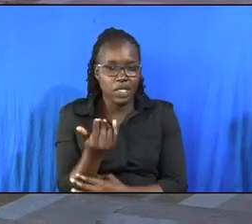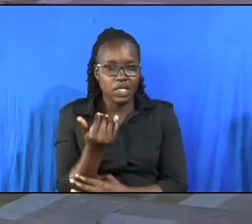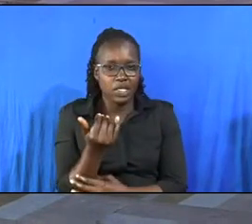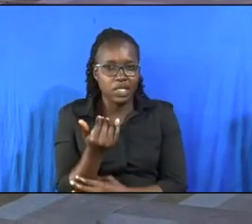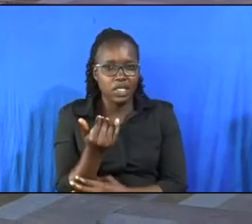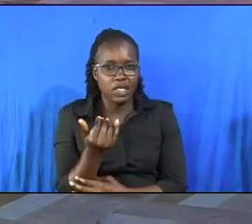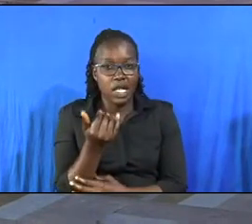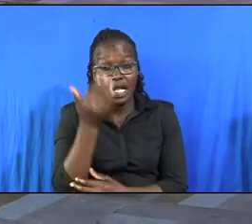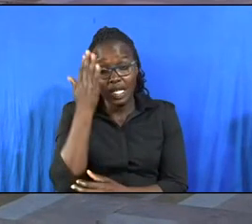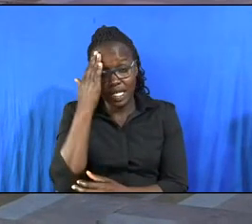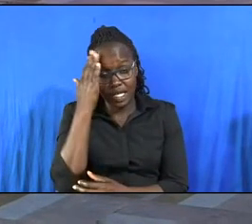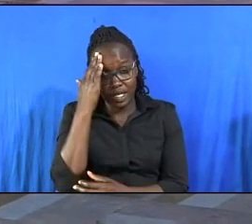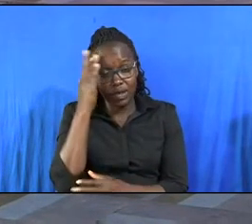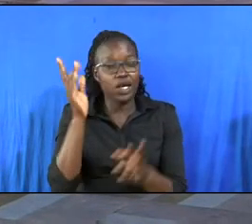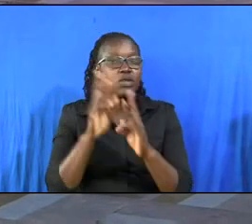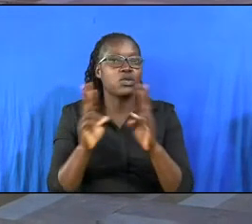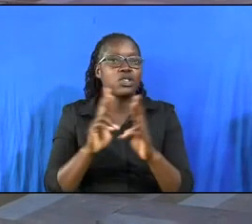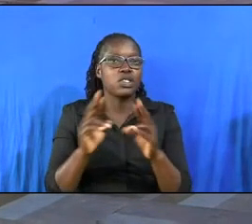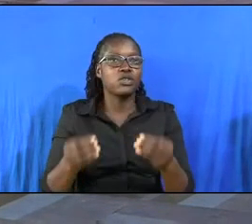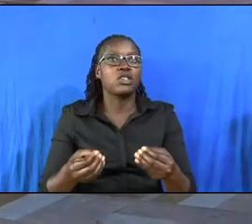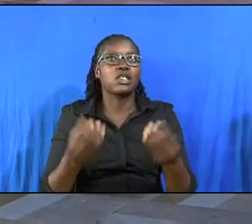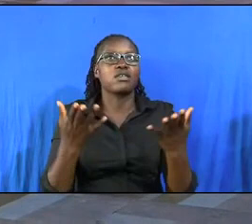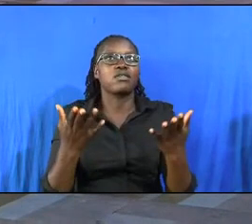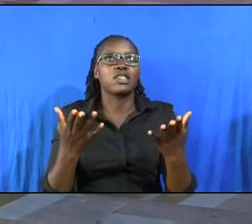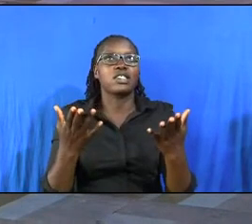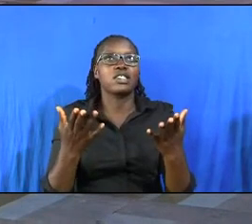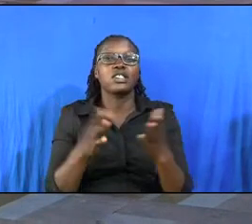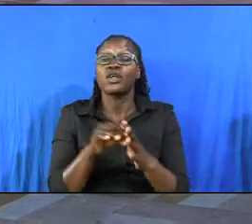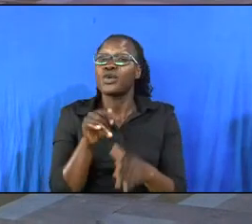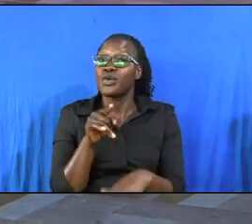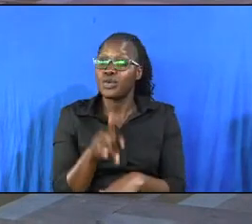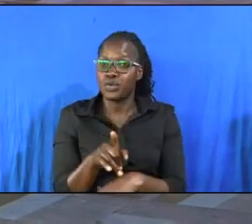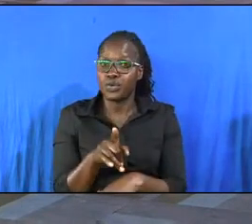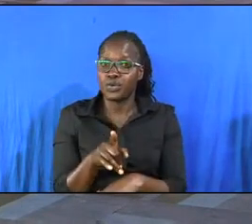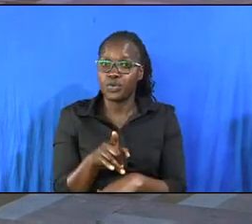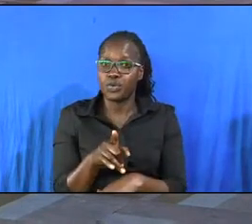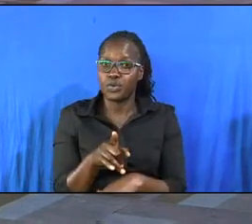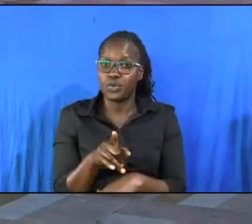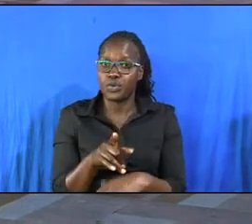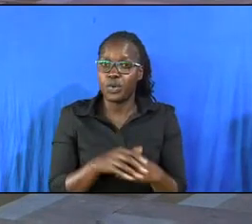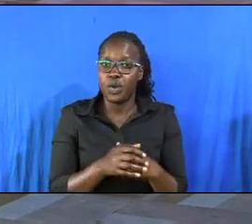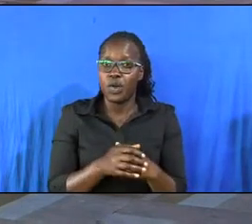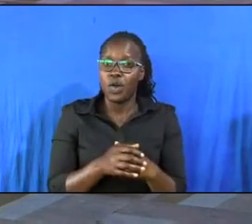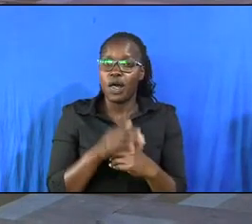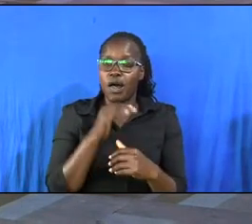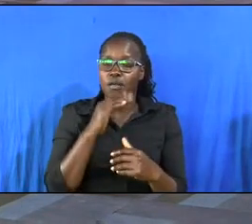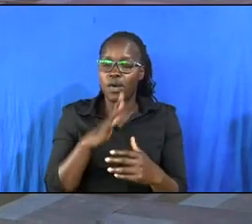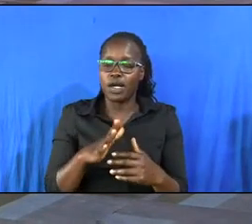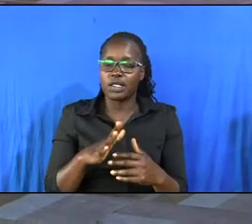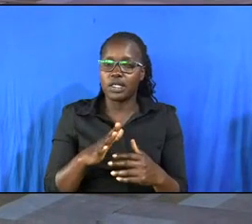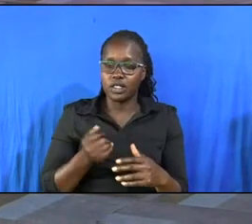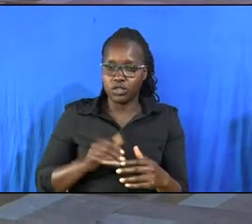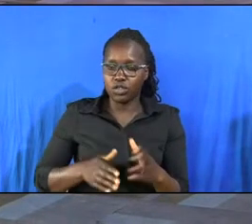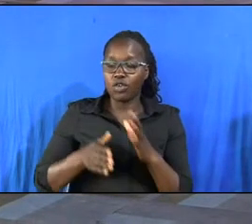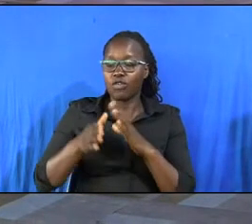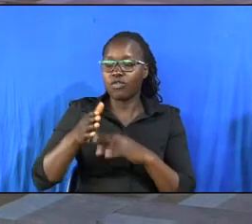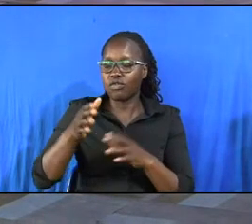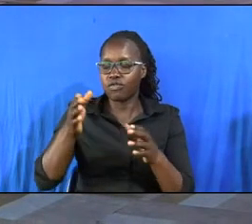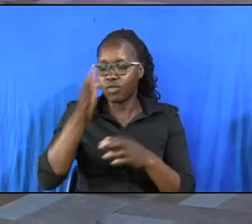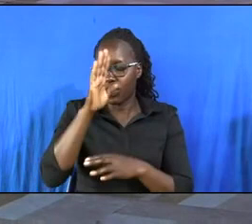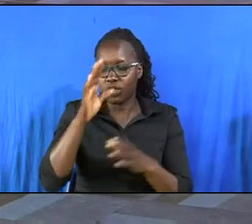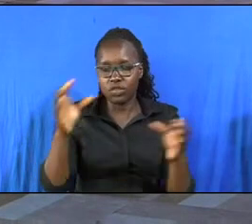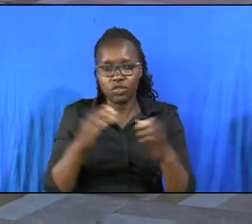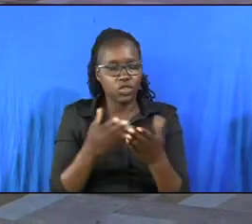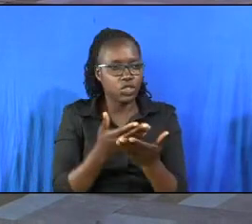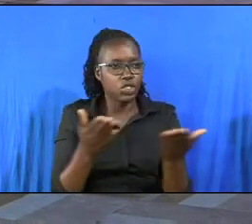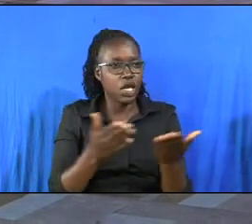because he was ready to sacrifice you a man and a woman of god in this congregation you